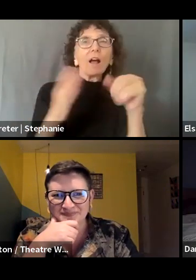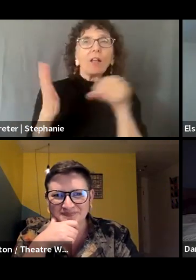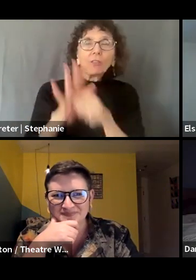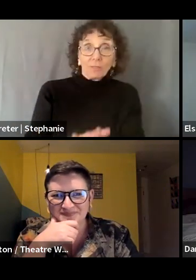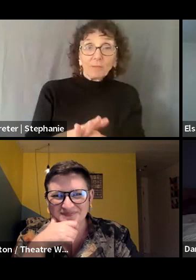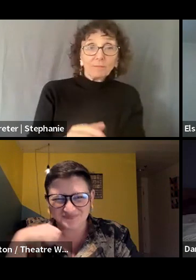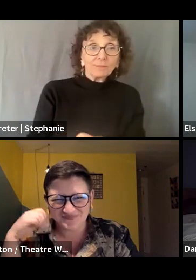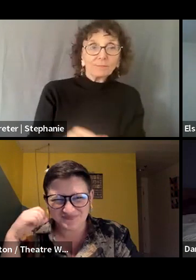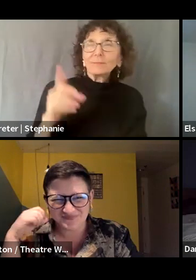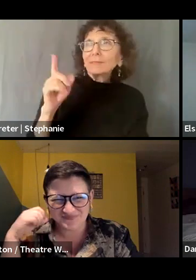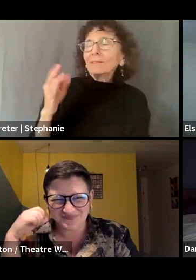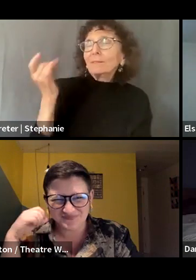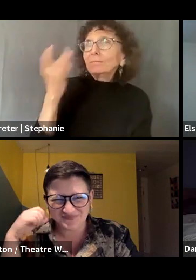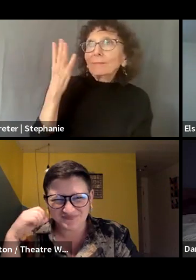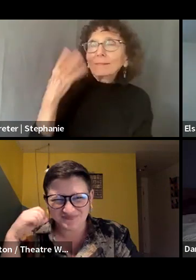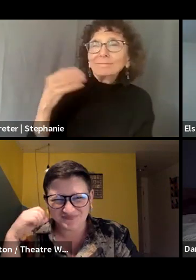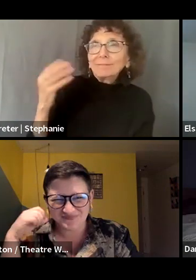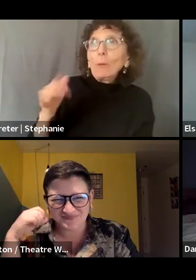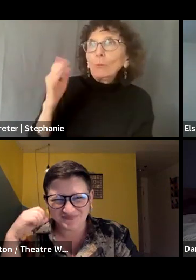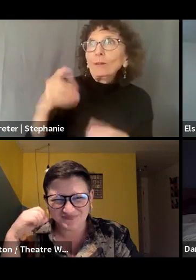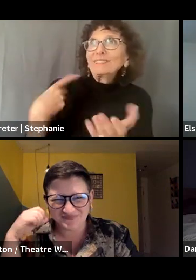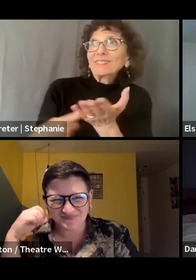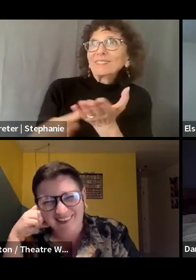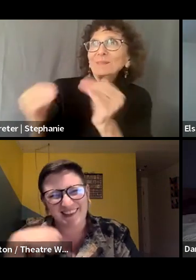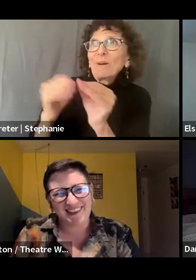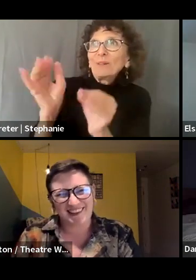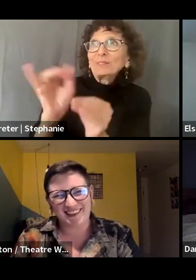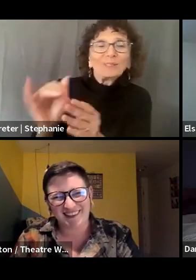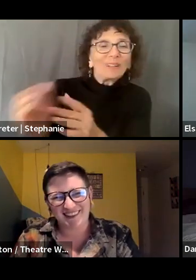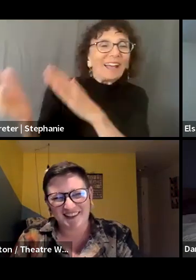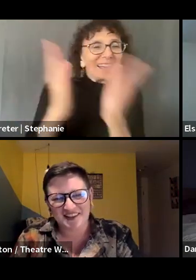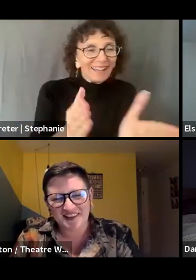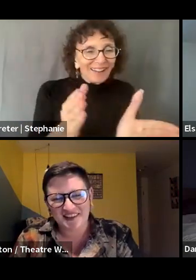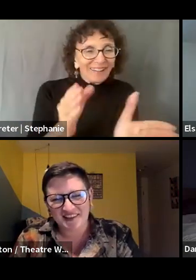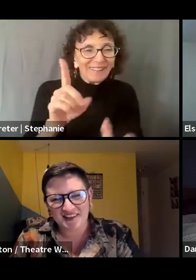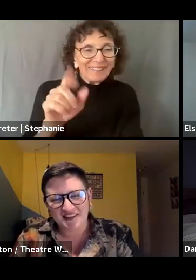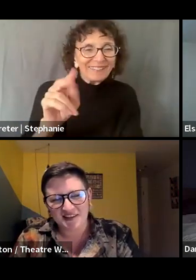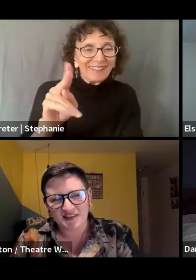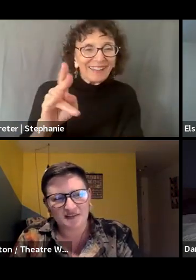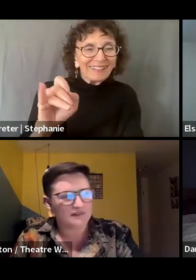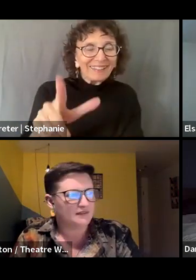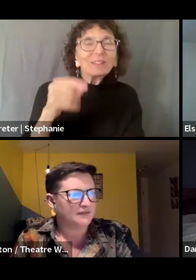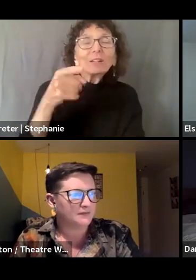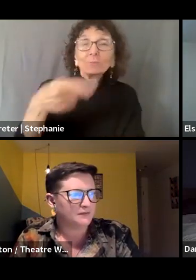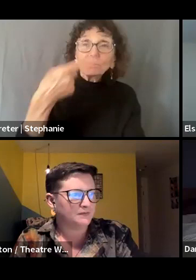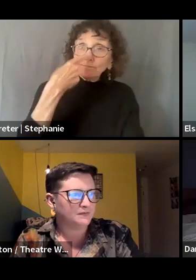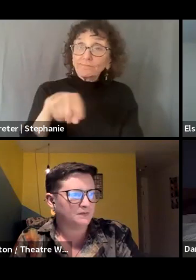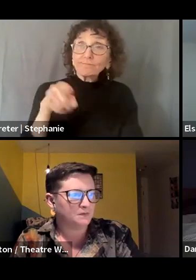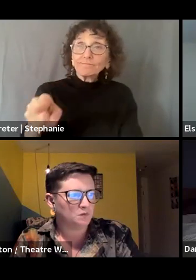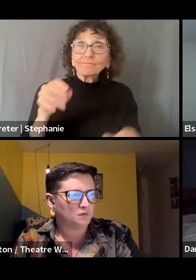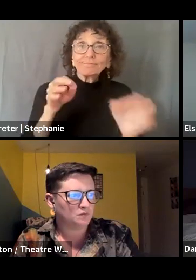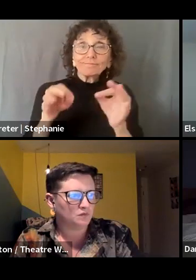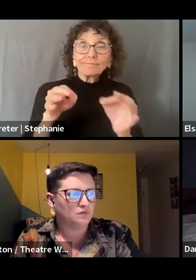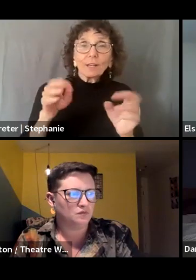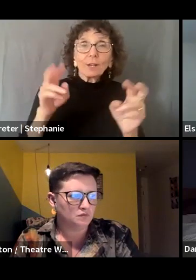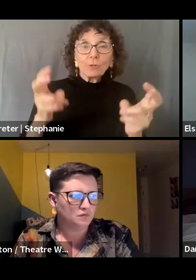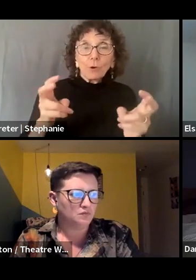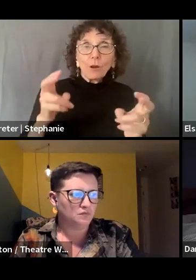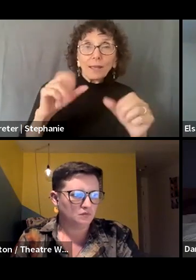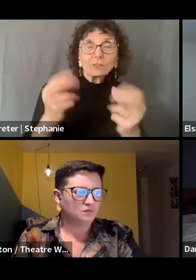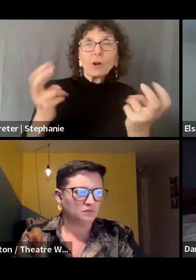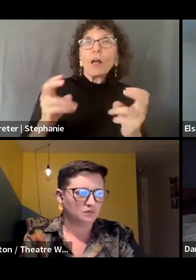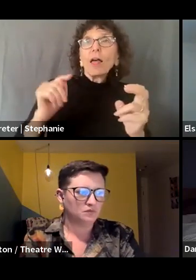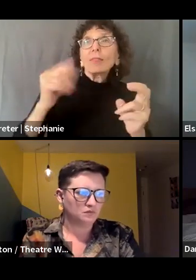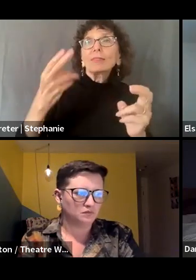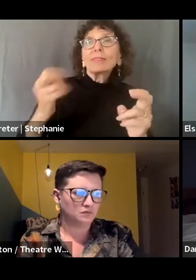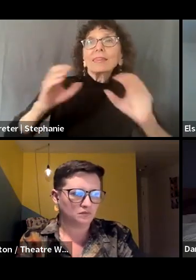Incredible. Okay. We'll come back to that, uh, for sure. But Daniel, um, would you tell us a little bit about the obvious agency, which I think